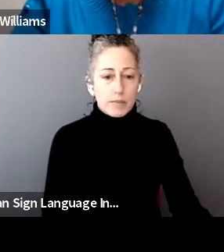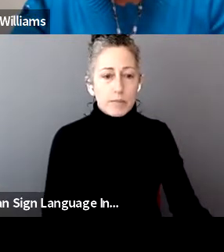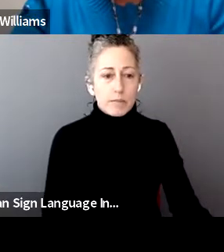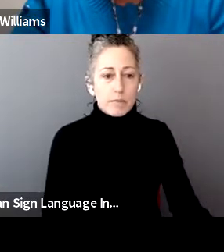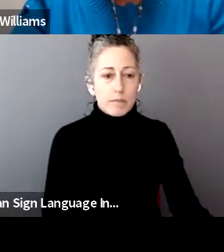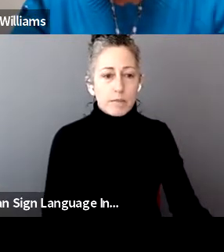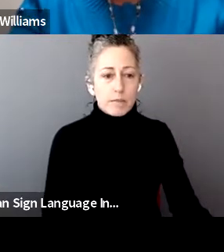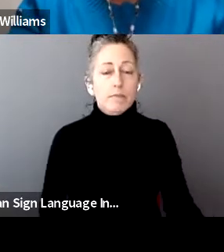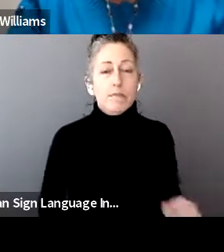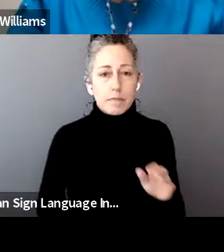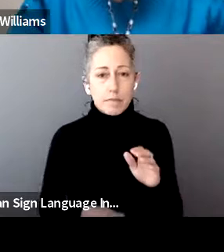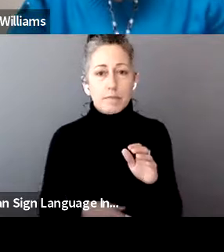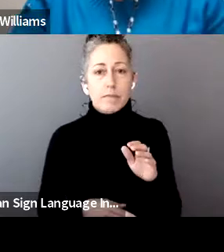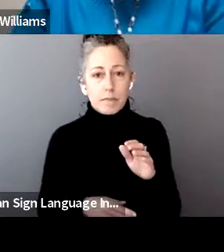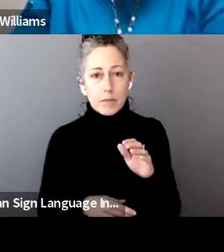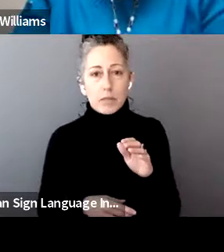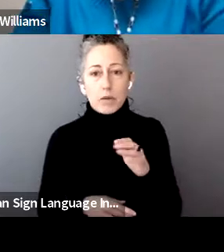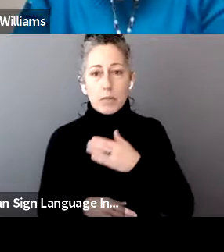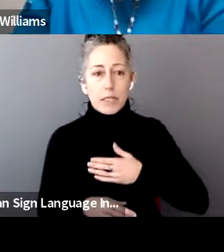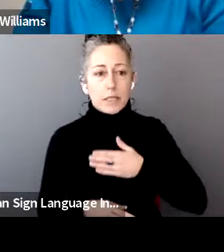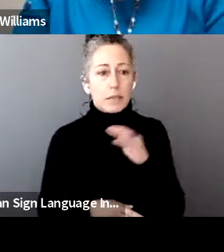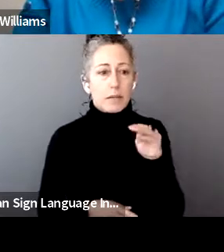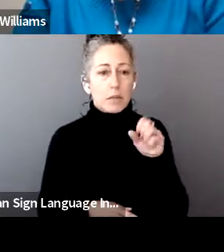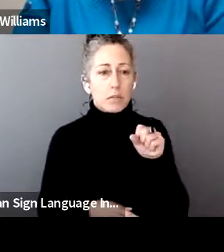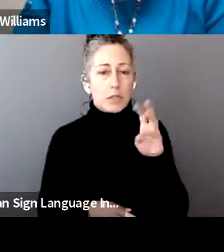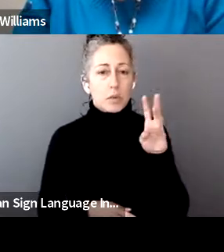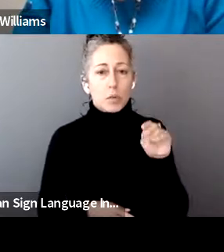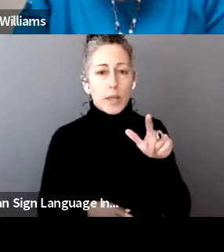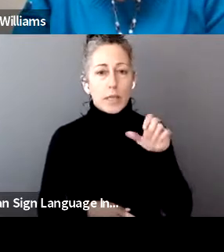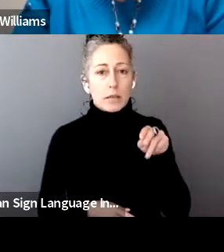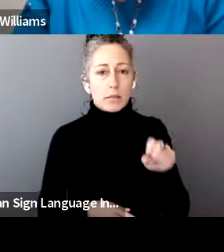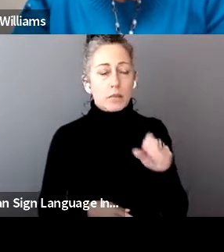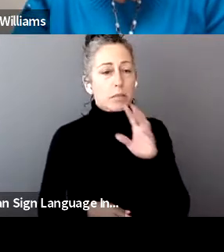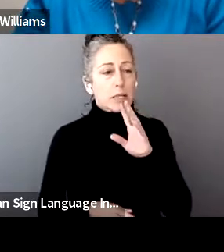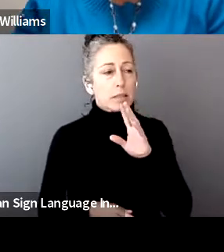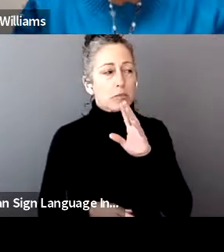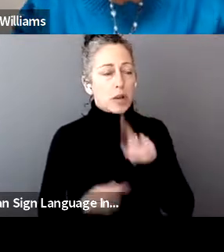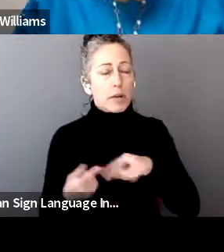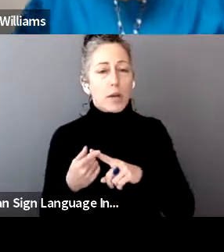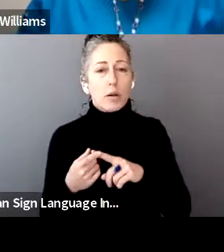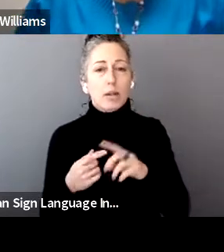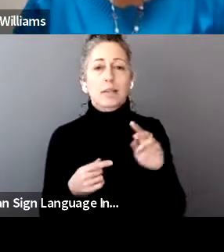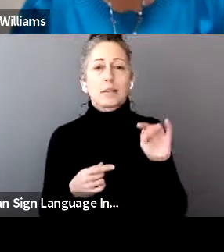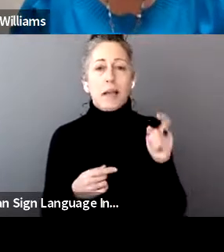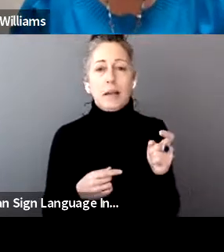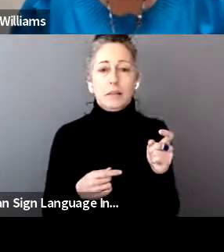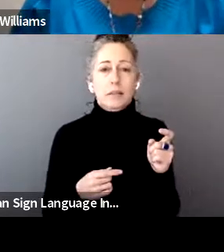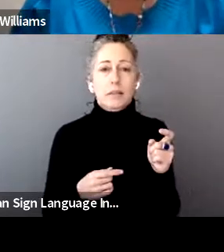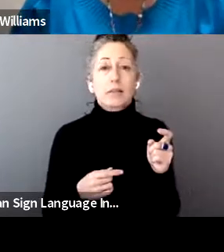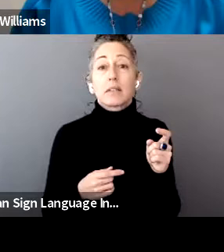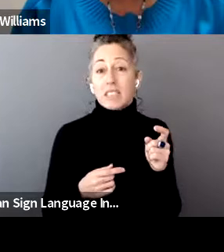Ms. Williams, I want you to chime in right here and talk a little bit about tax implications related to retirement savings.